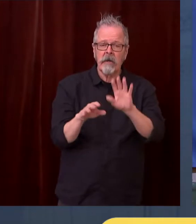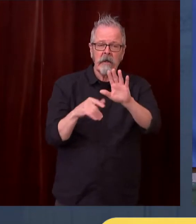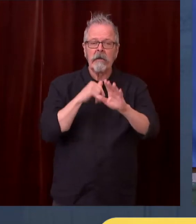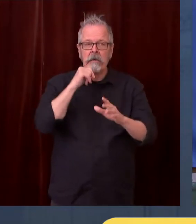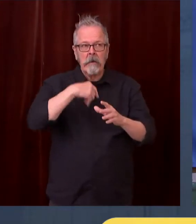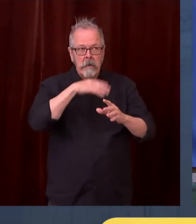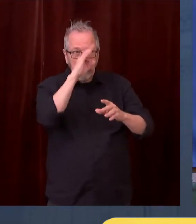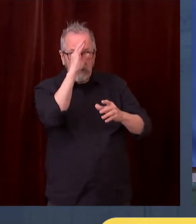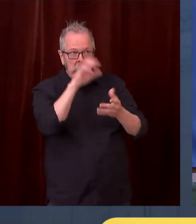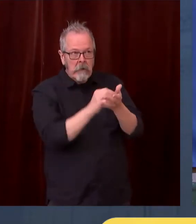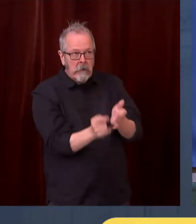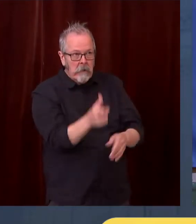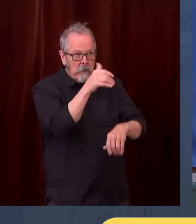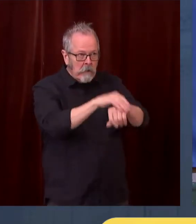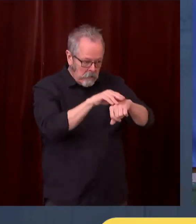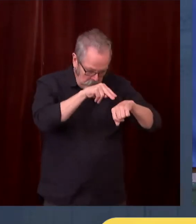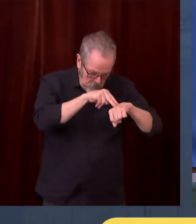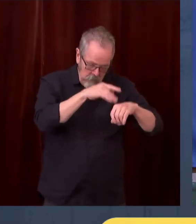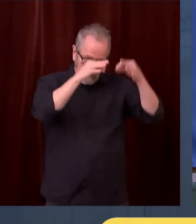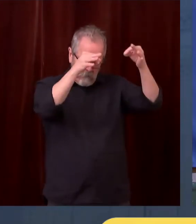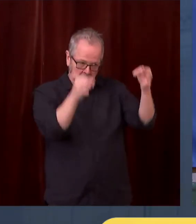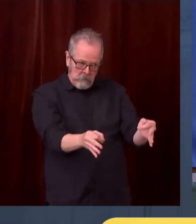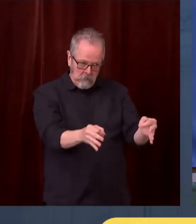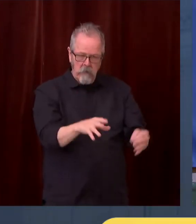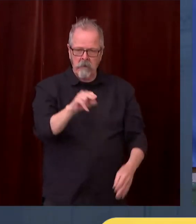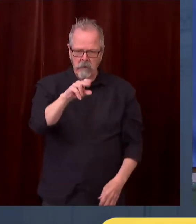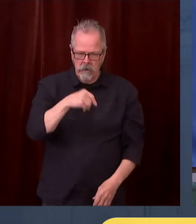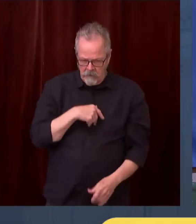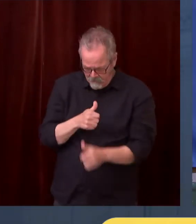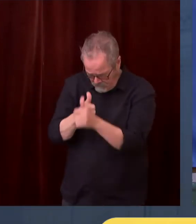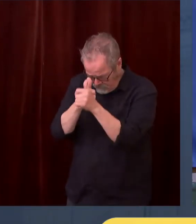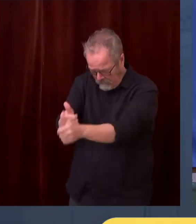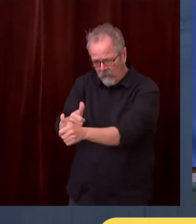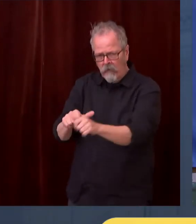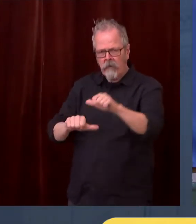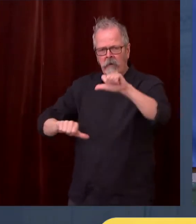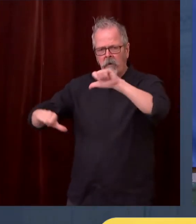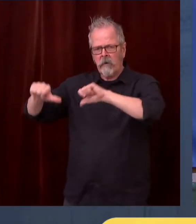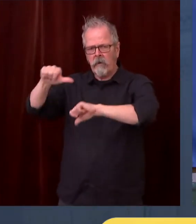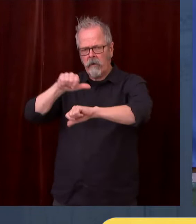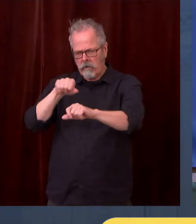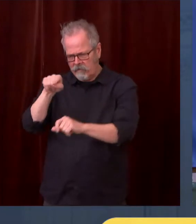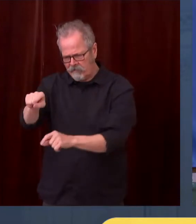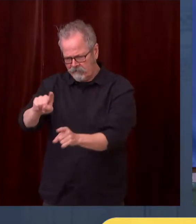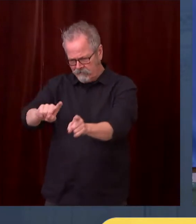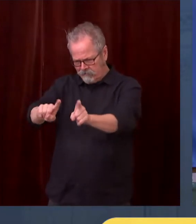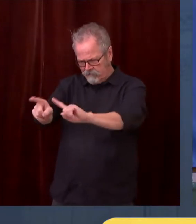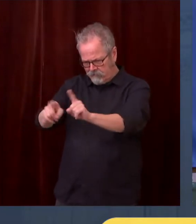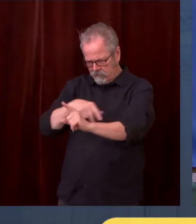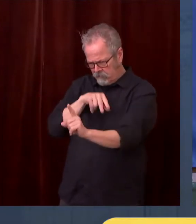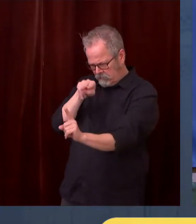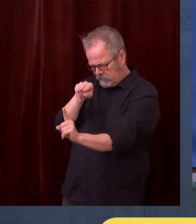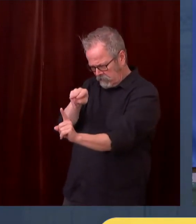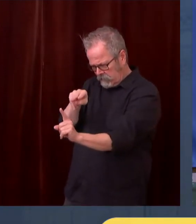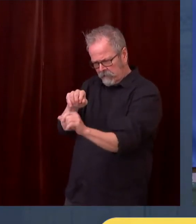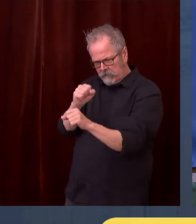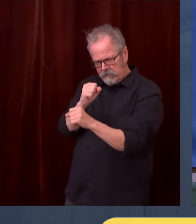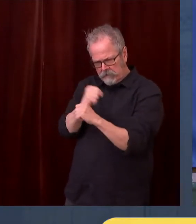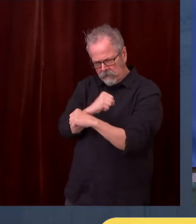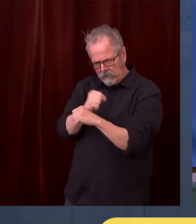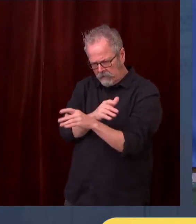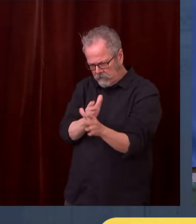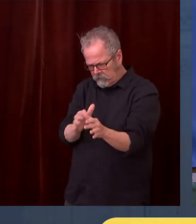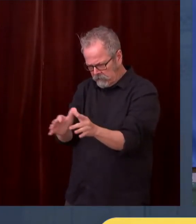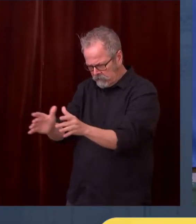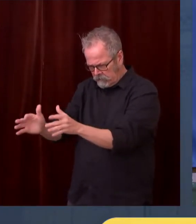The reason for this rebound of these cases, we believe, is a combination of two things. Number